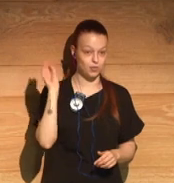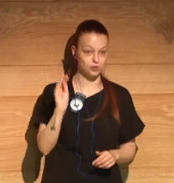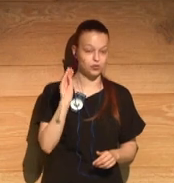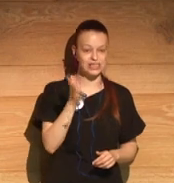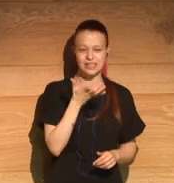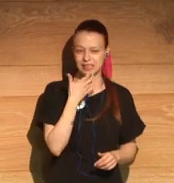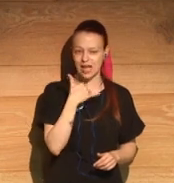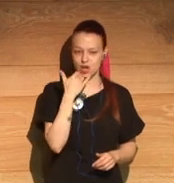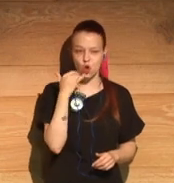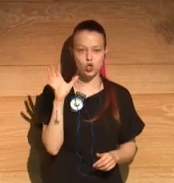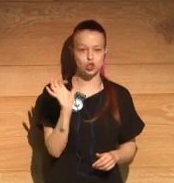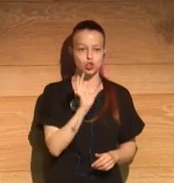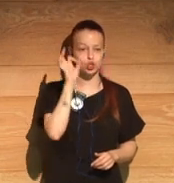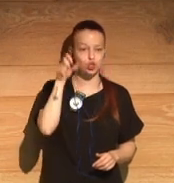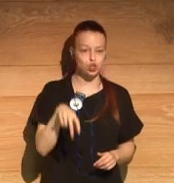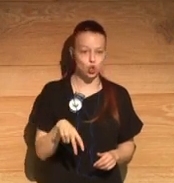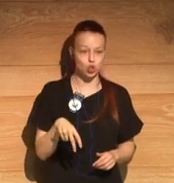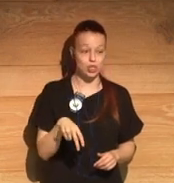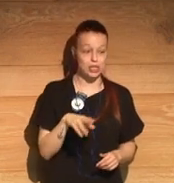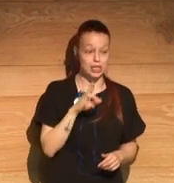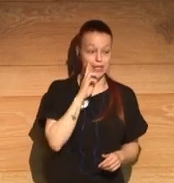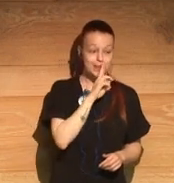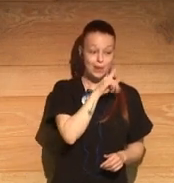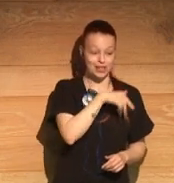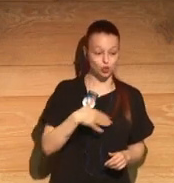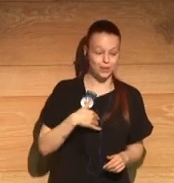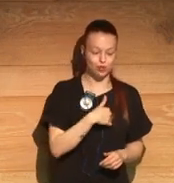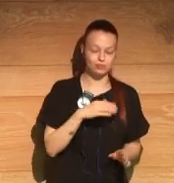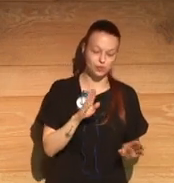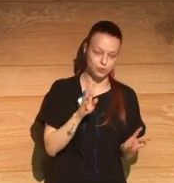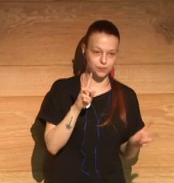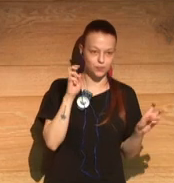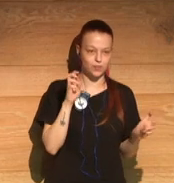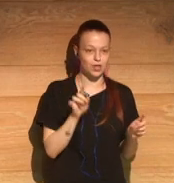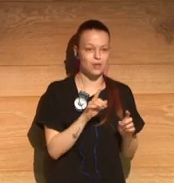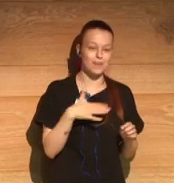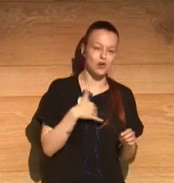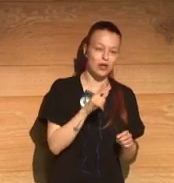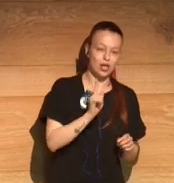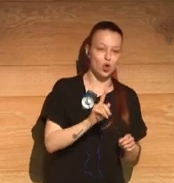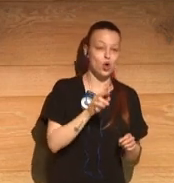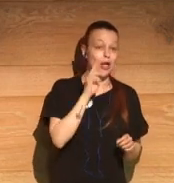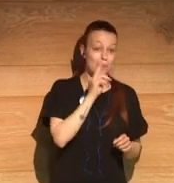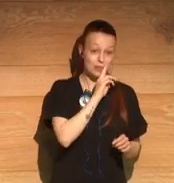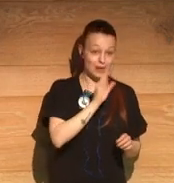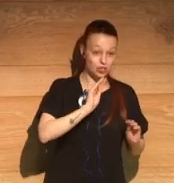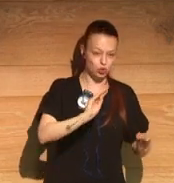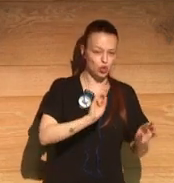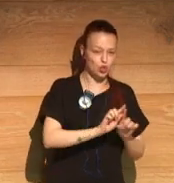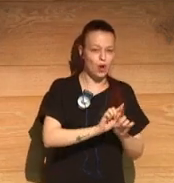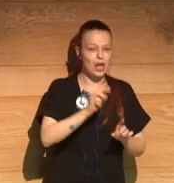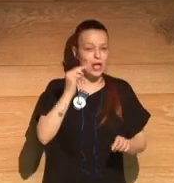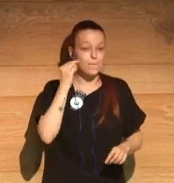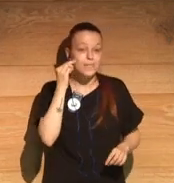to ask you a question. Is there something of John Boyne in the character, or at least in this phobia